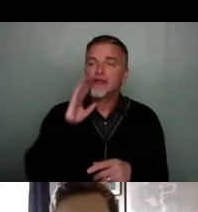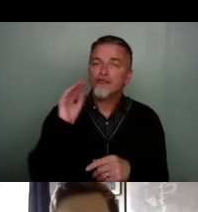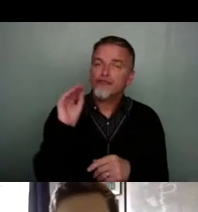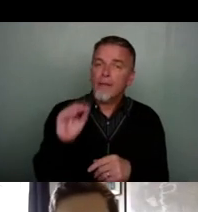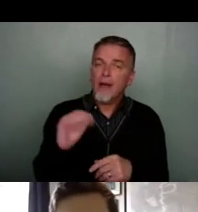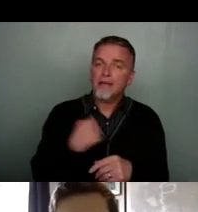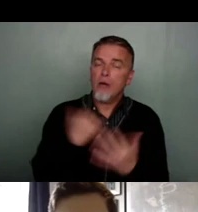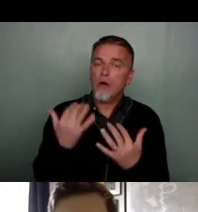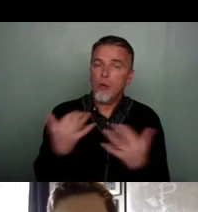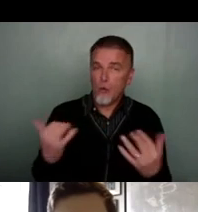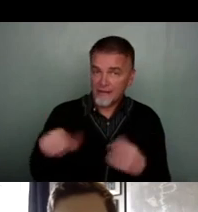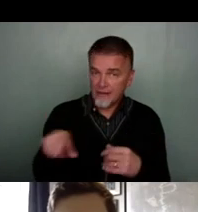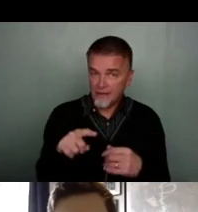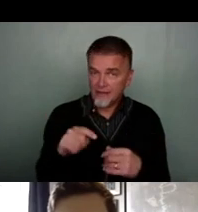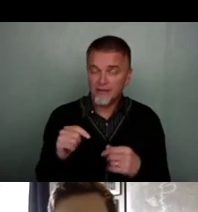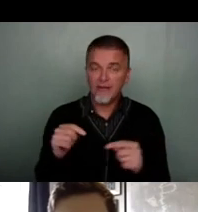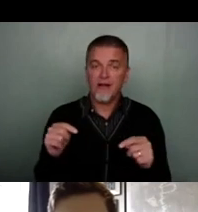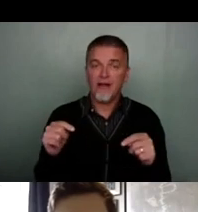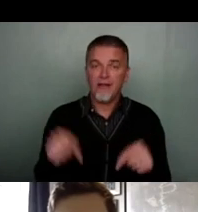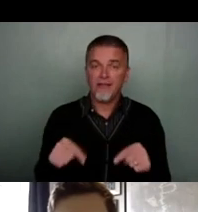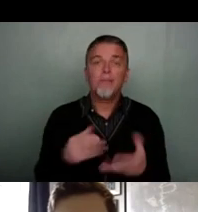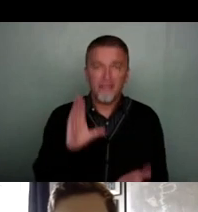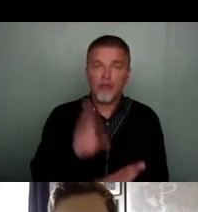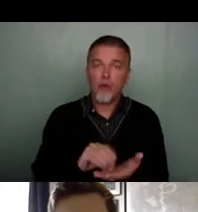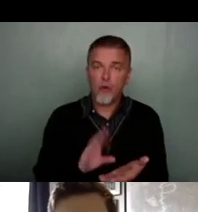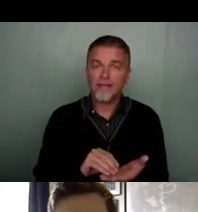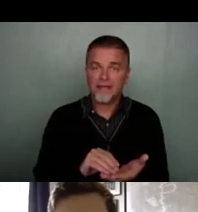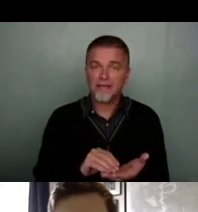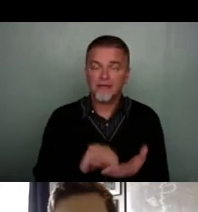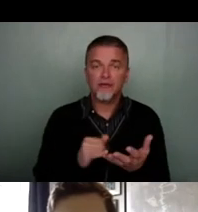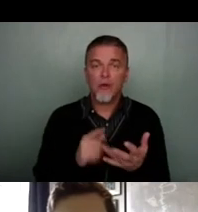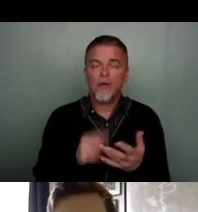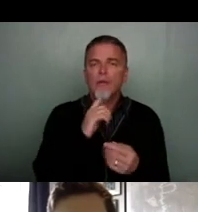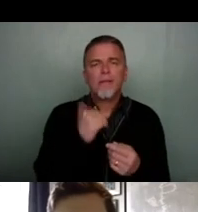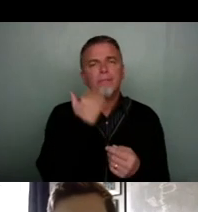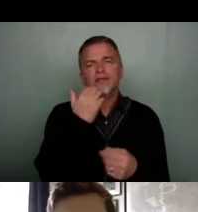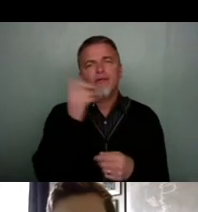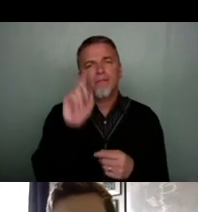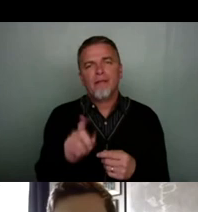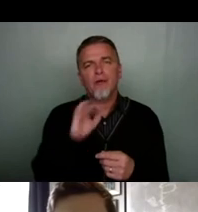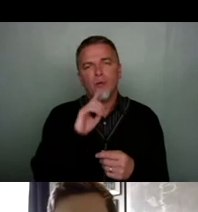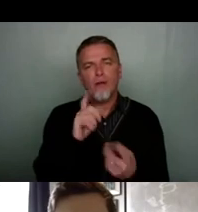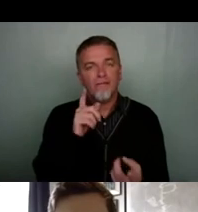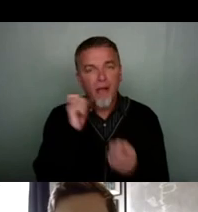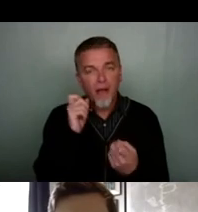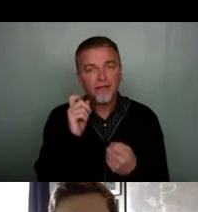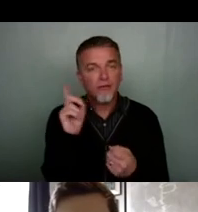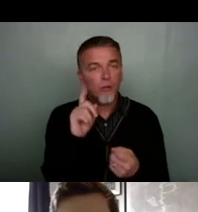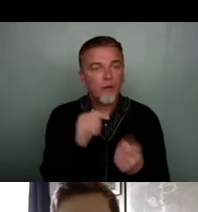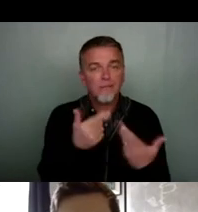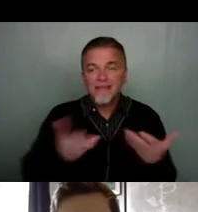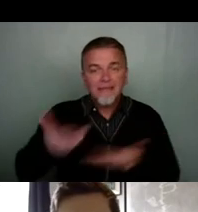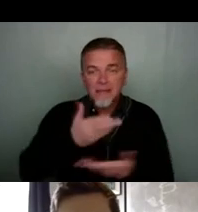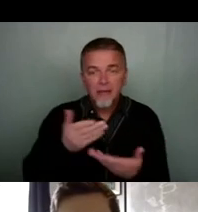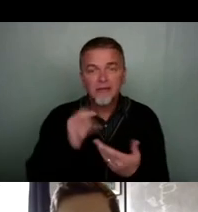our audience that this has been recorded. And so there's going to be plenty of people who will find what has been discussed and what has been